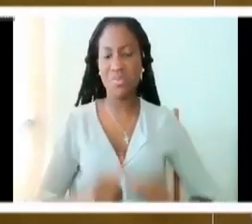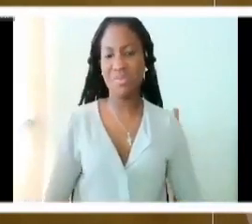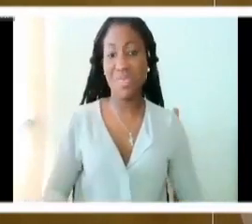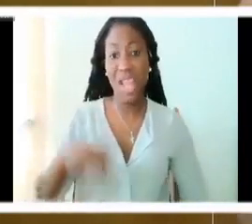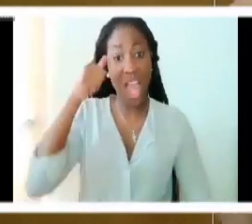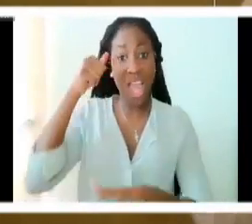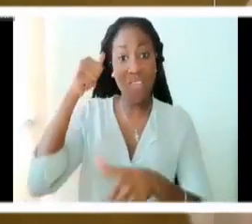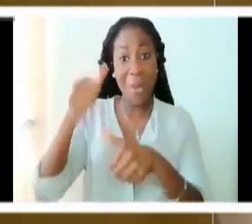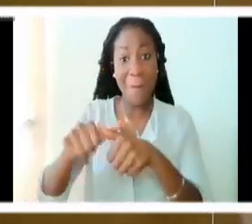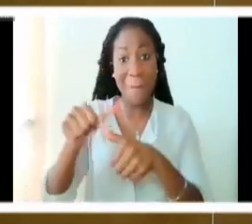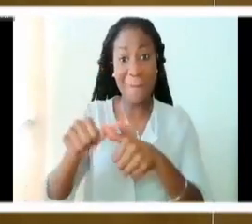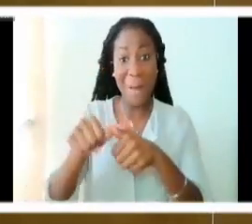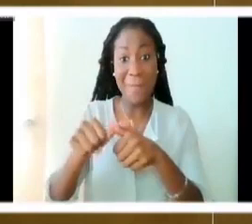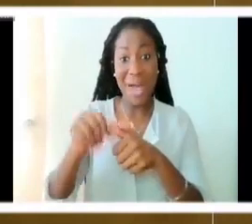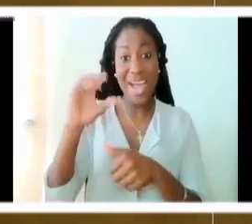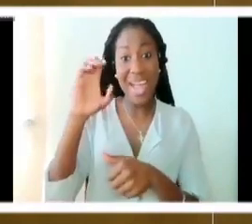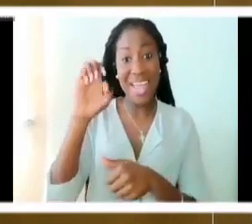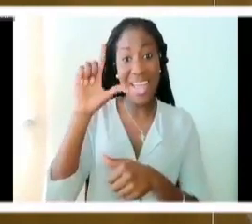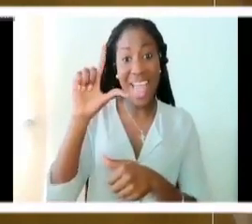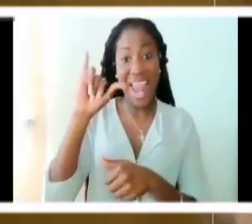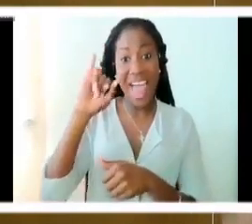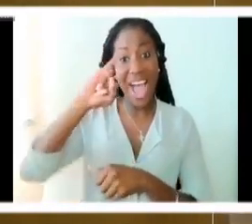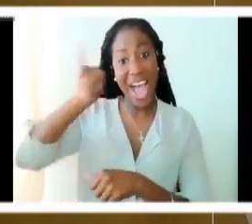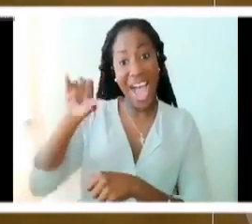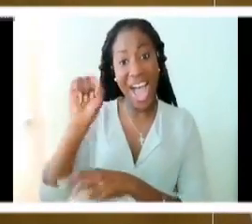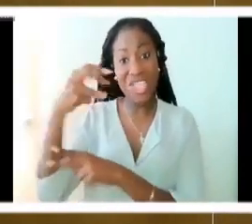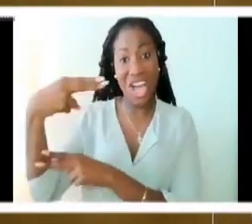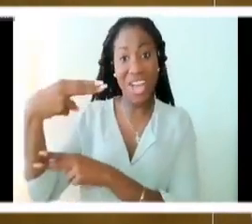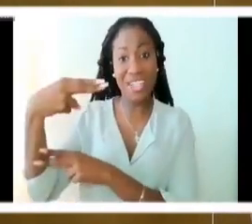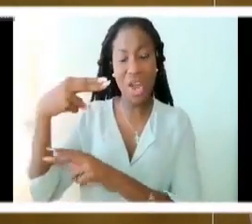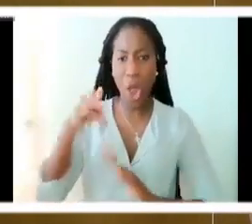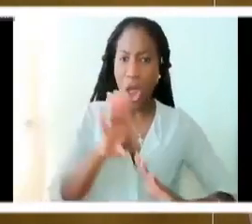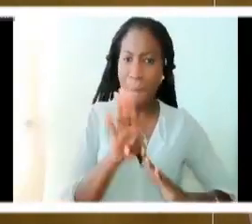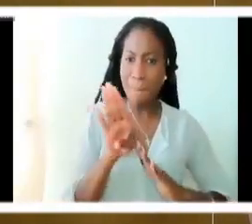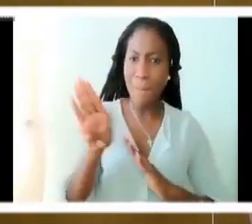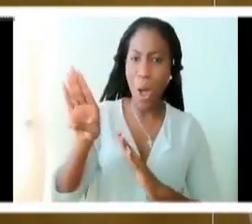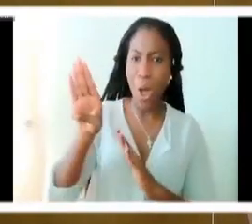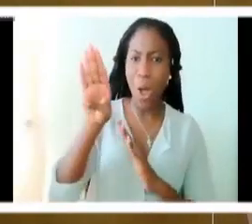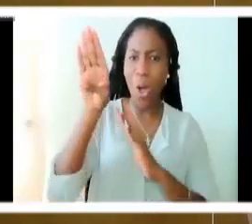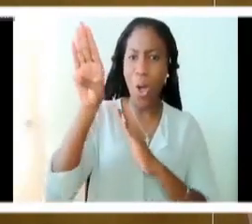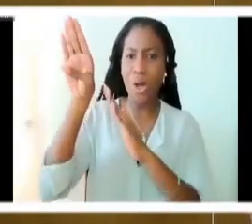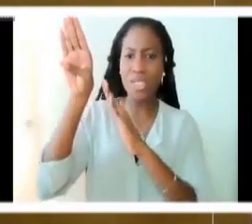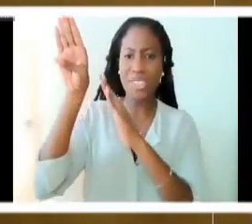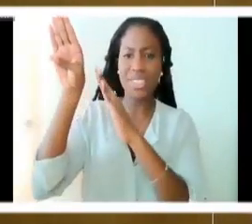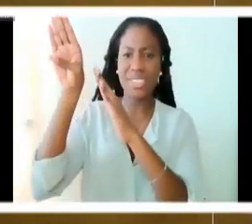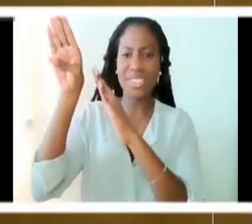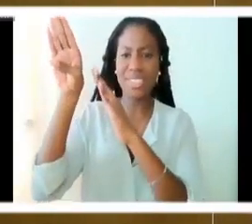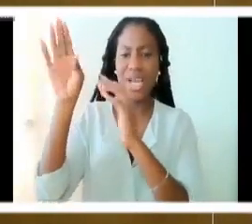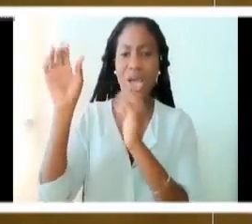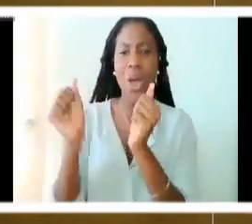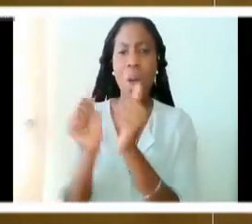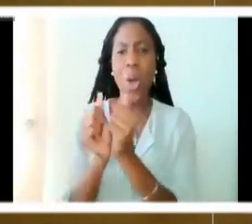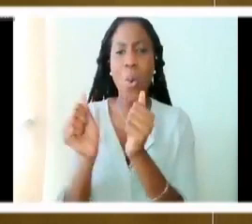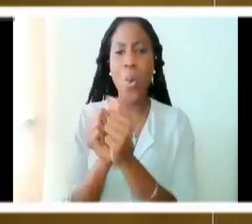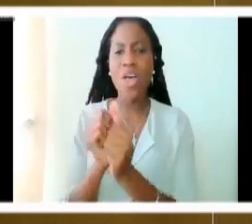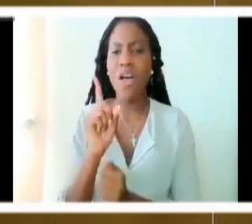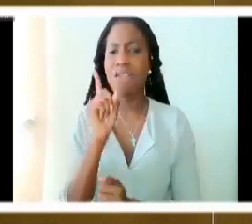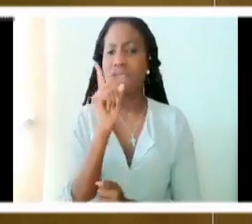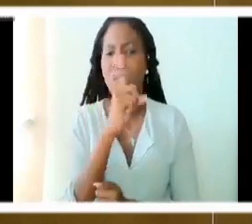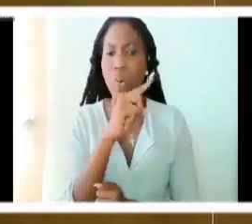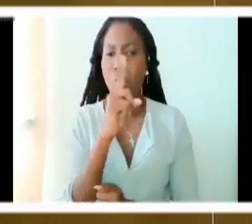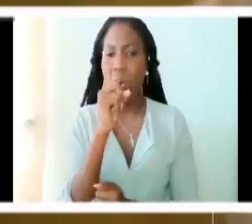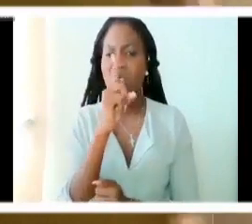up on the mountain with the false prophets or the prophets of the false god, the Baals, and